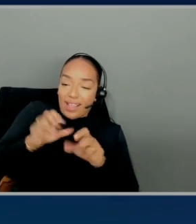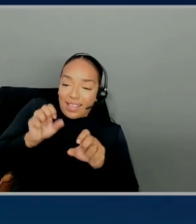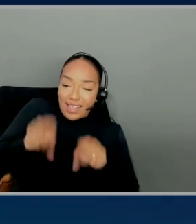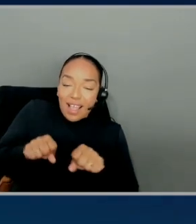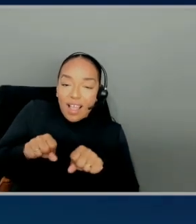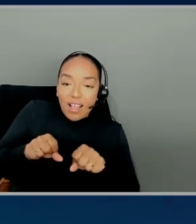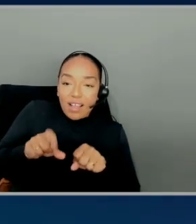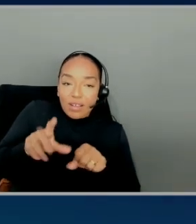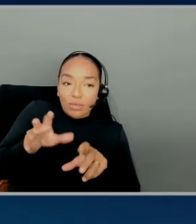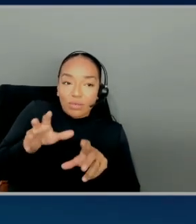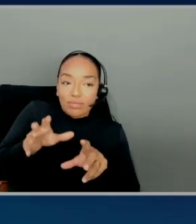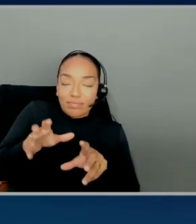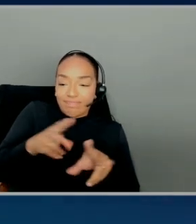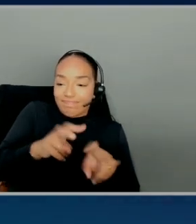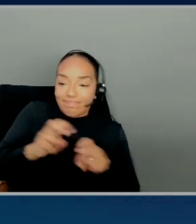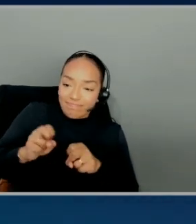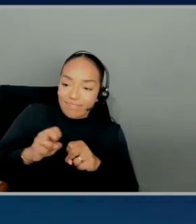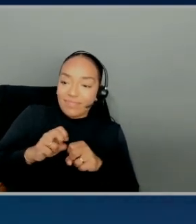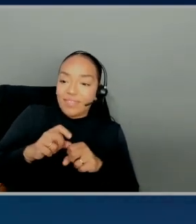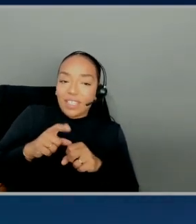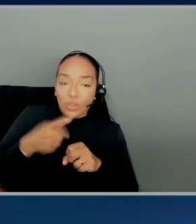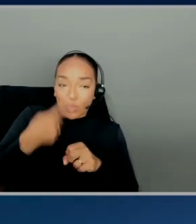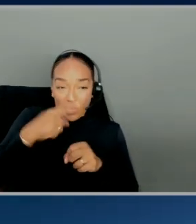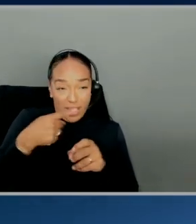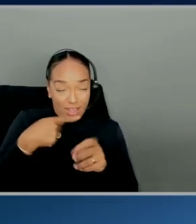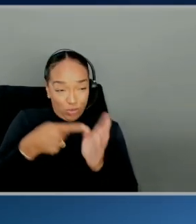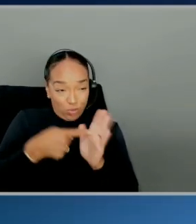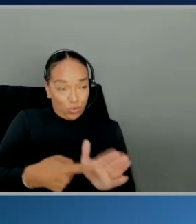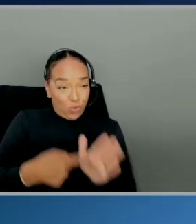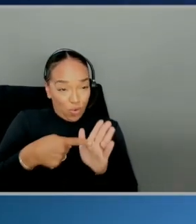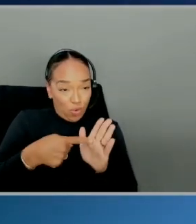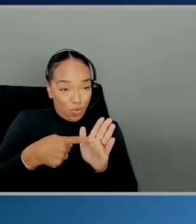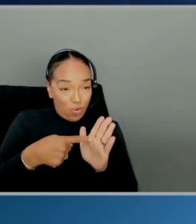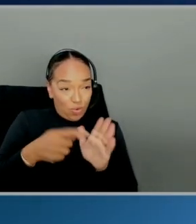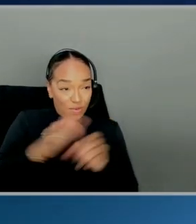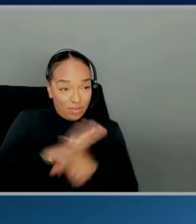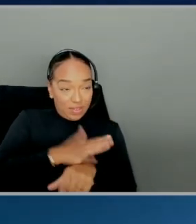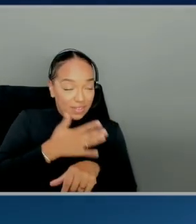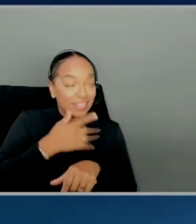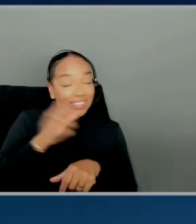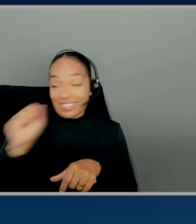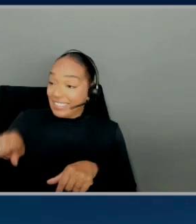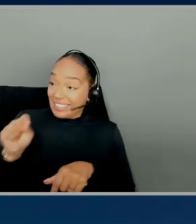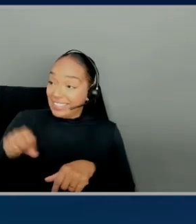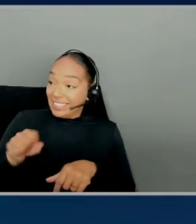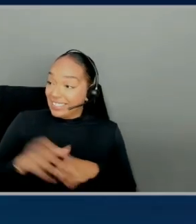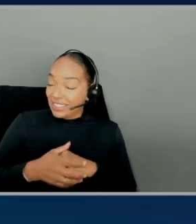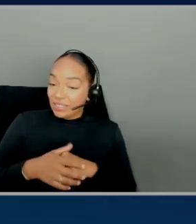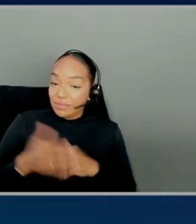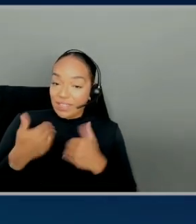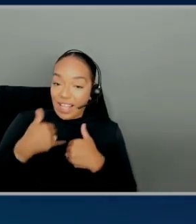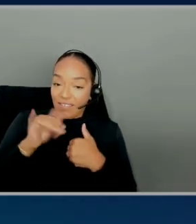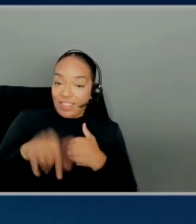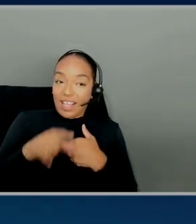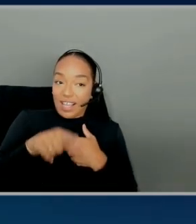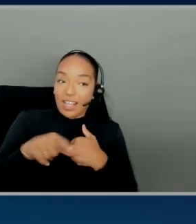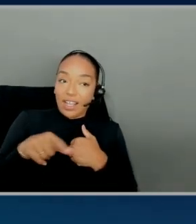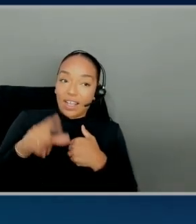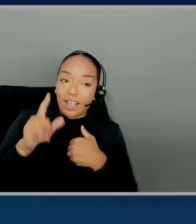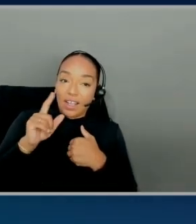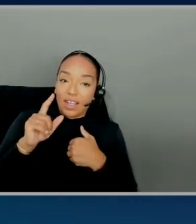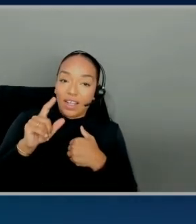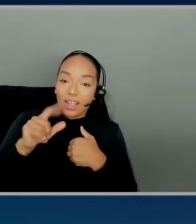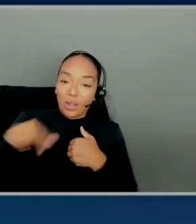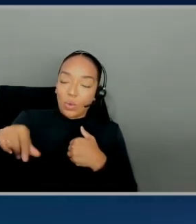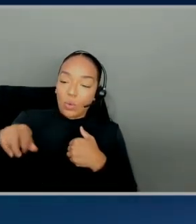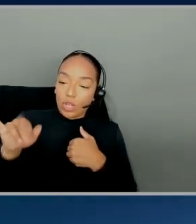Could we dive into that real quick? Yeah, let's see it, yeah. Yeah. So for example, I have this query plan for, this is for no stats and this